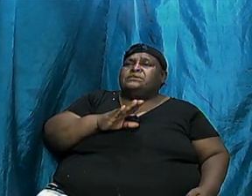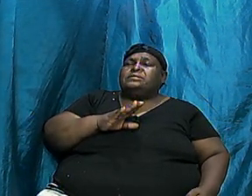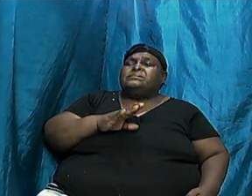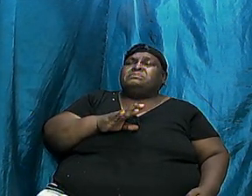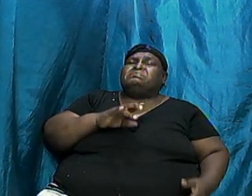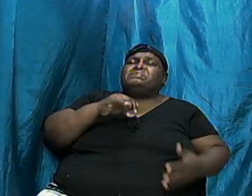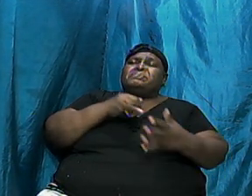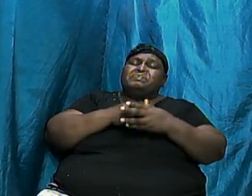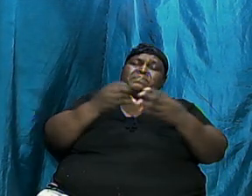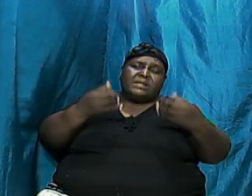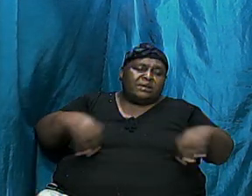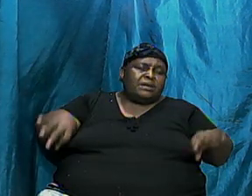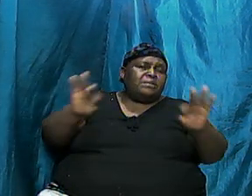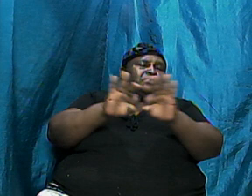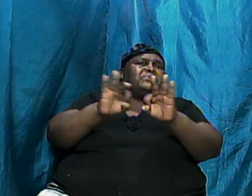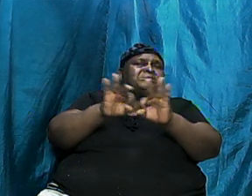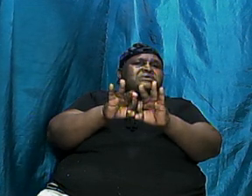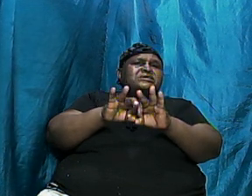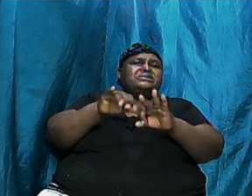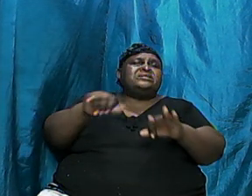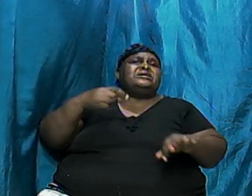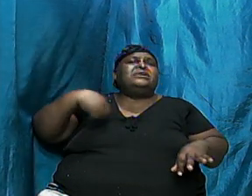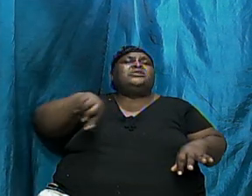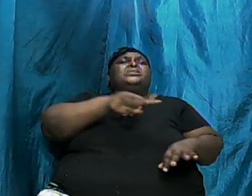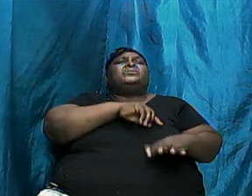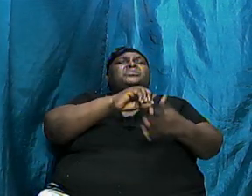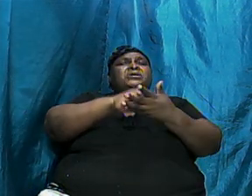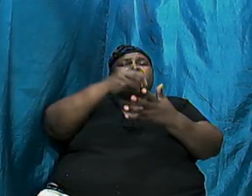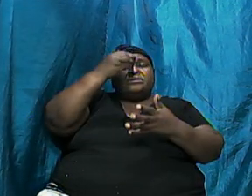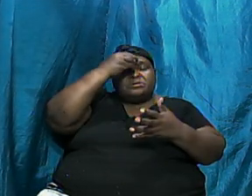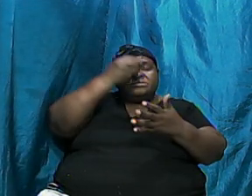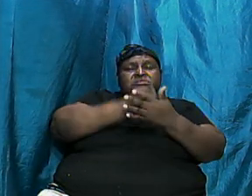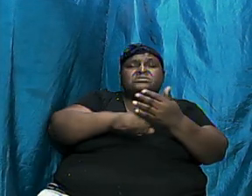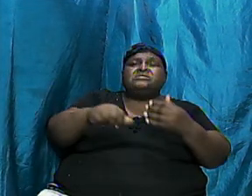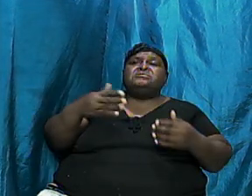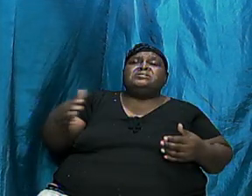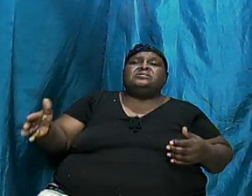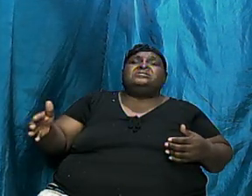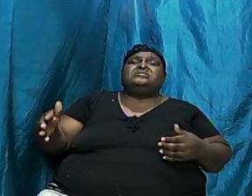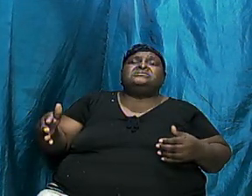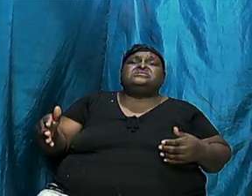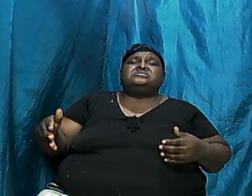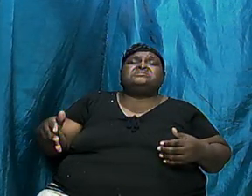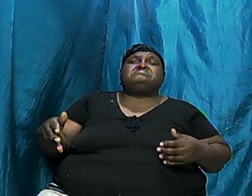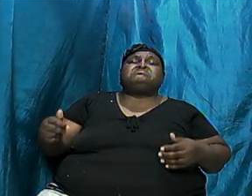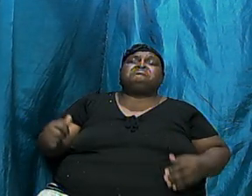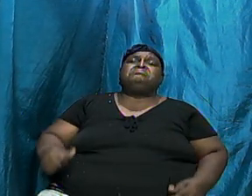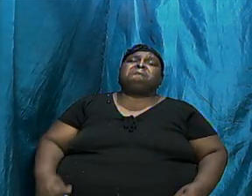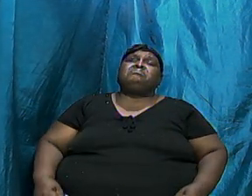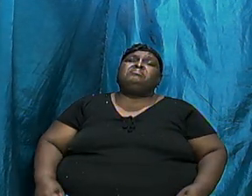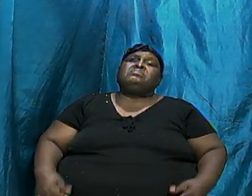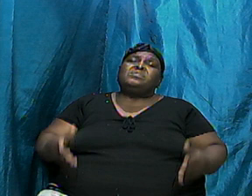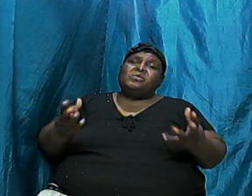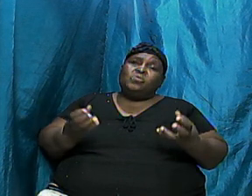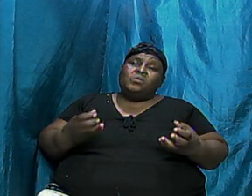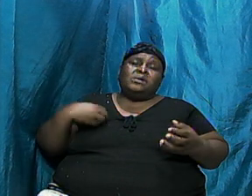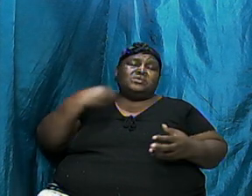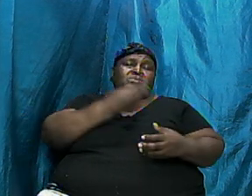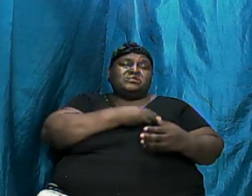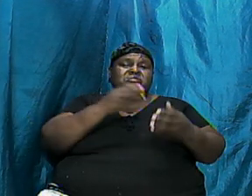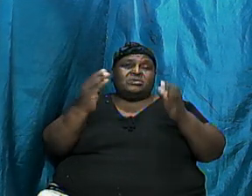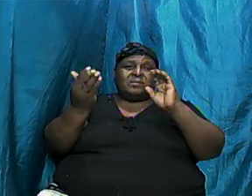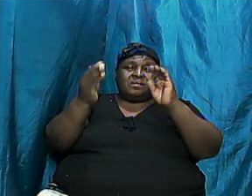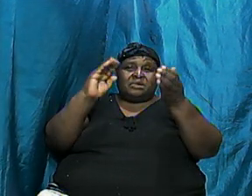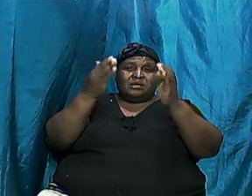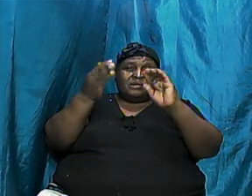is important that we learn something here. I want us to compare Genesis